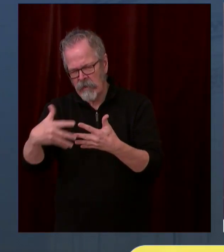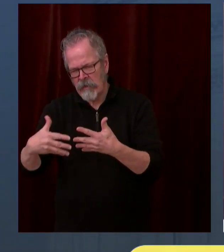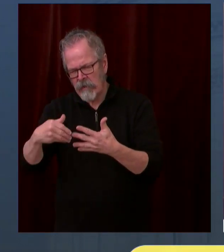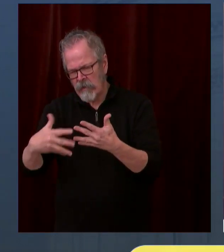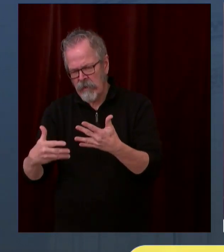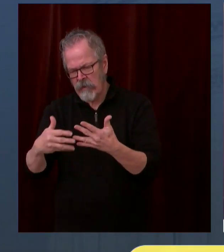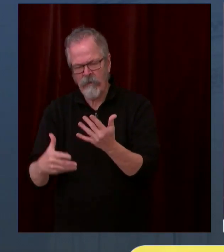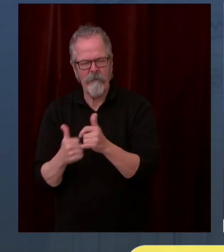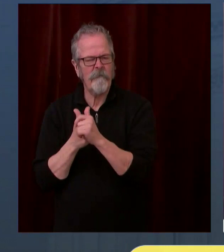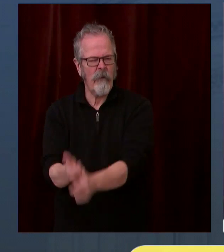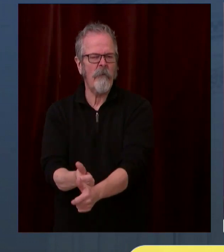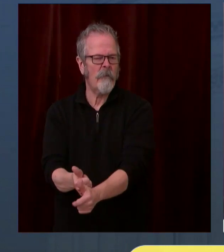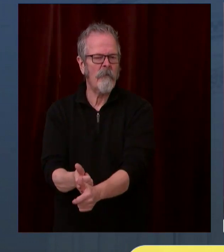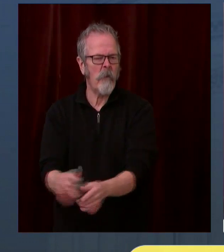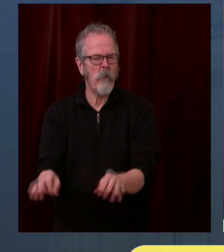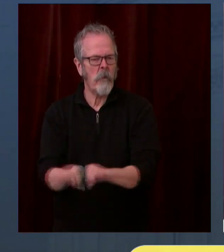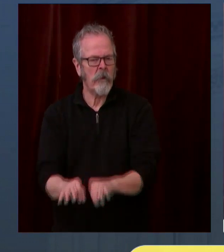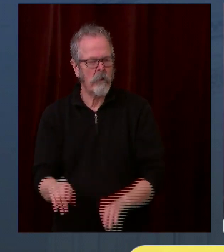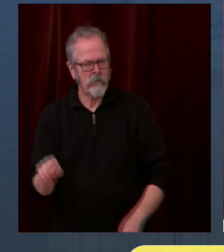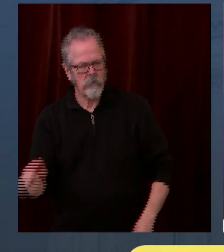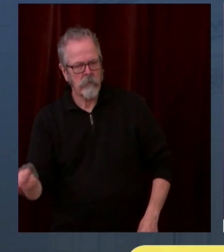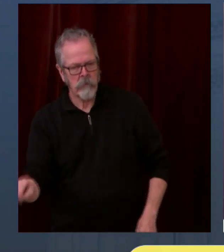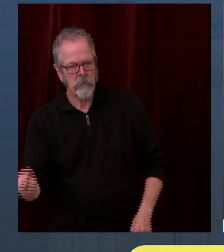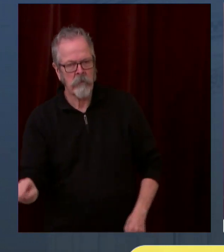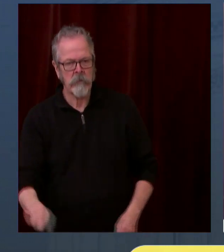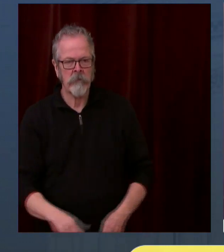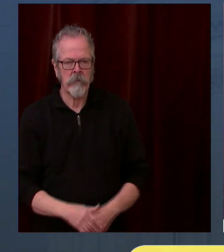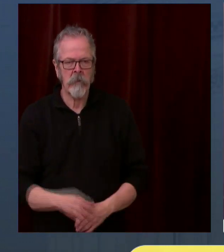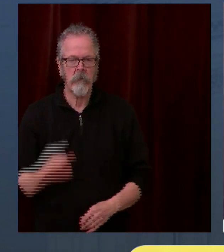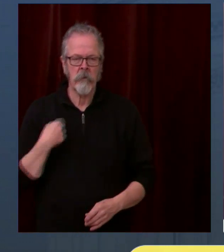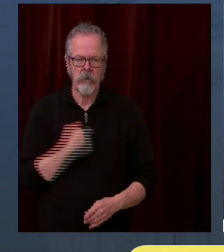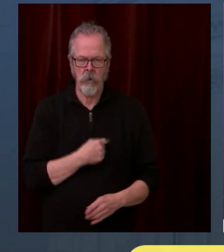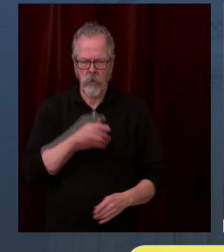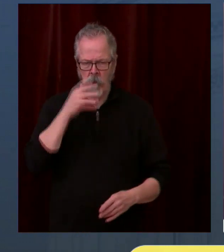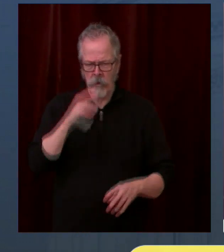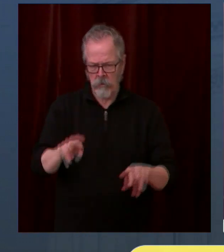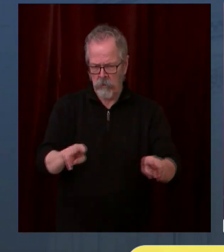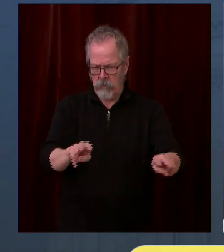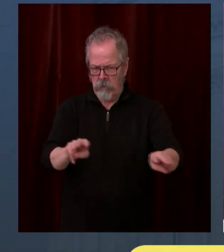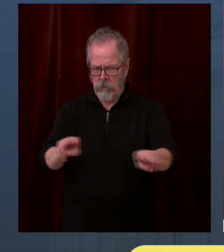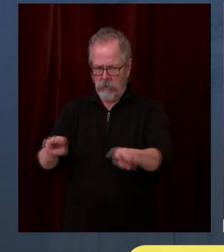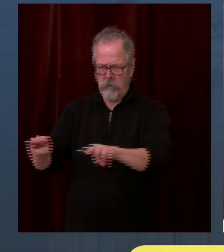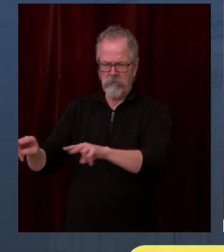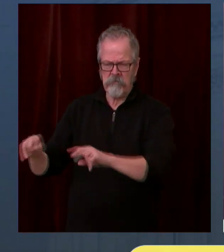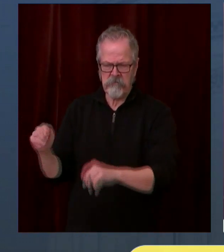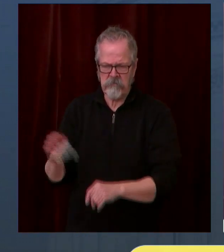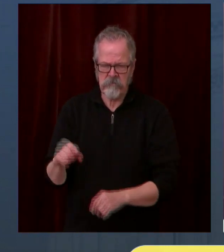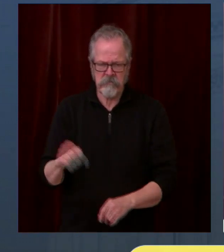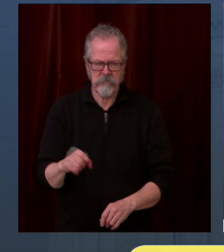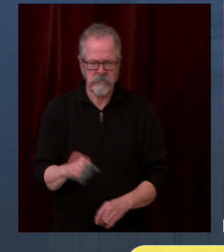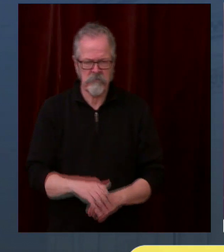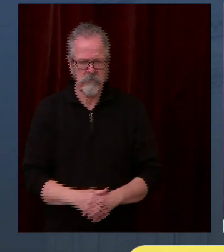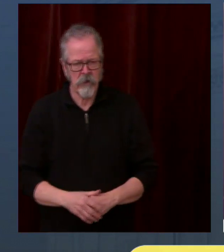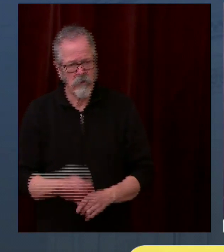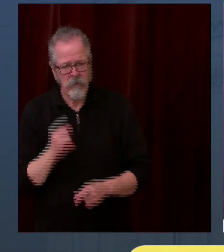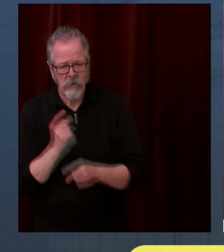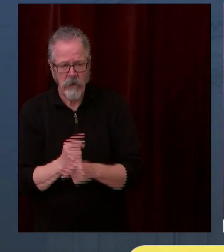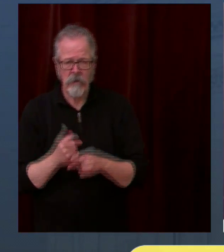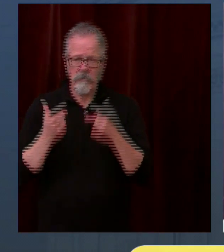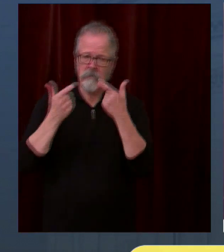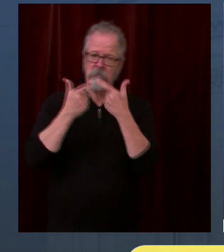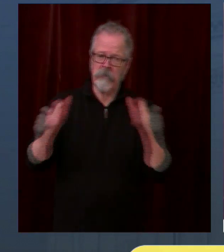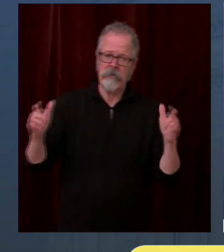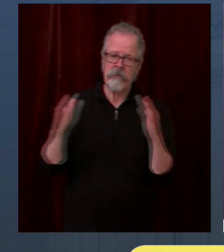look at those rural areas vis-a-vis what's happening in some of the larger urban areas. I do want to say this, Governor,